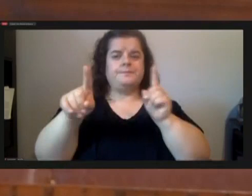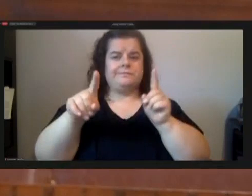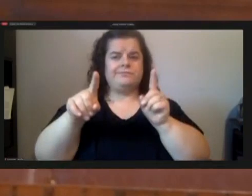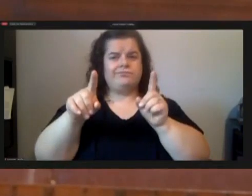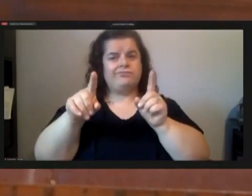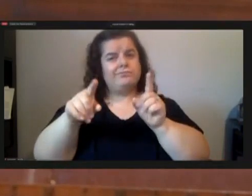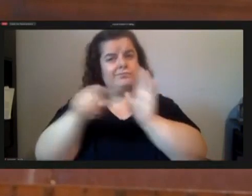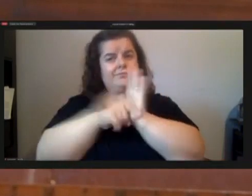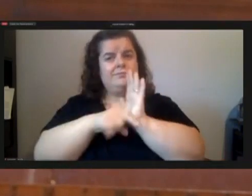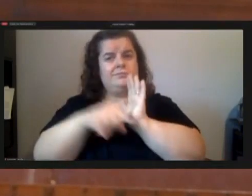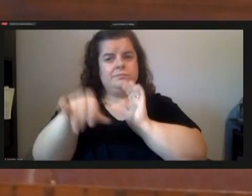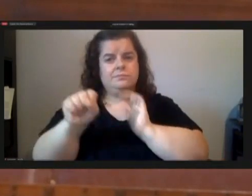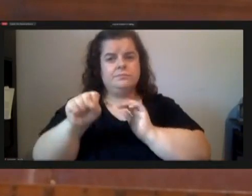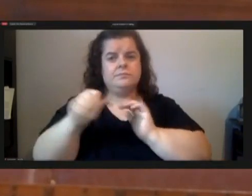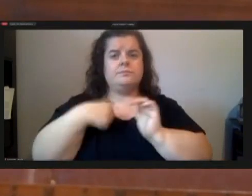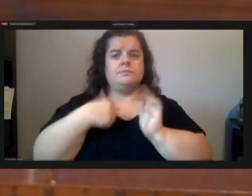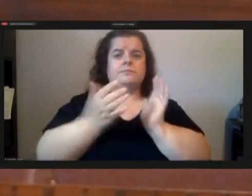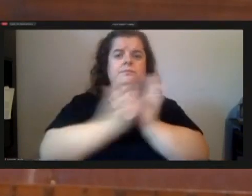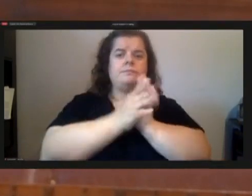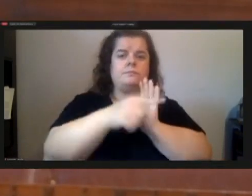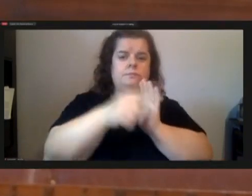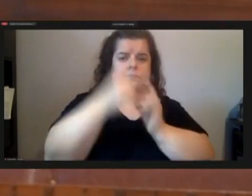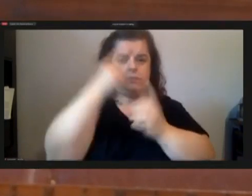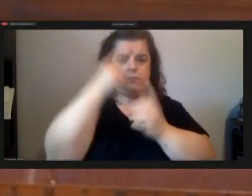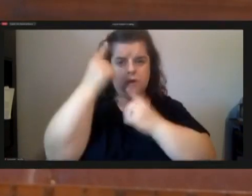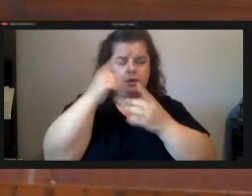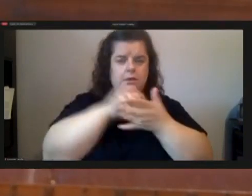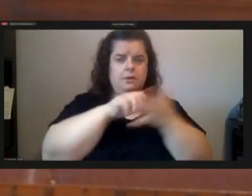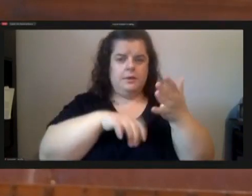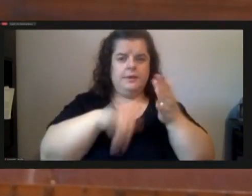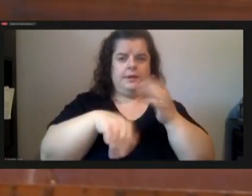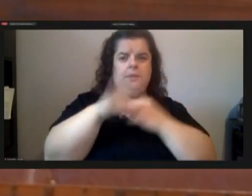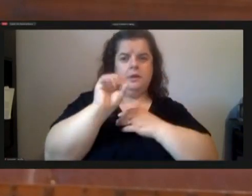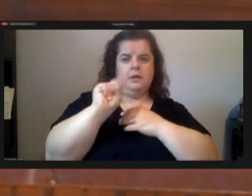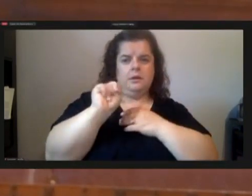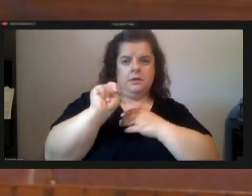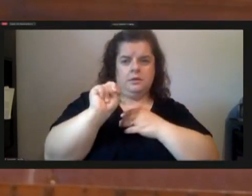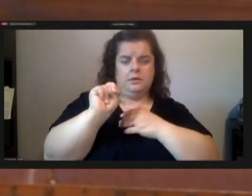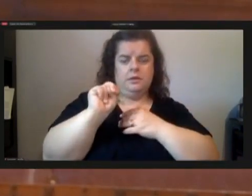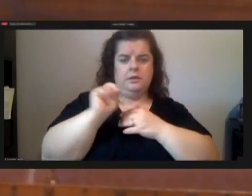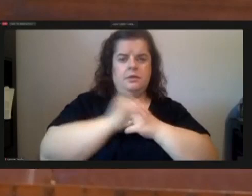and i am asking you to consider eliminating that con um